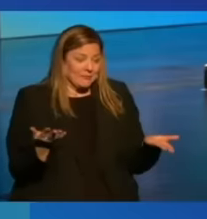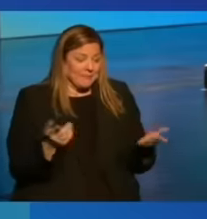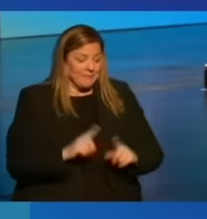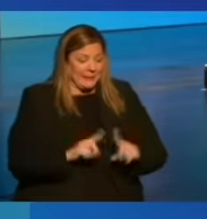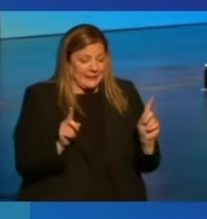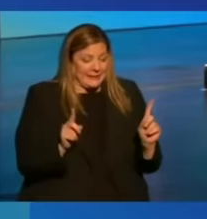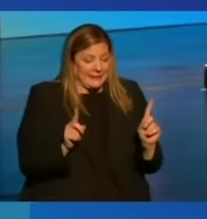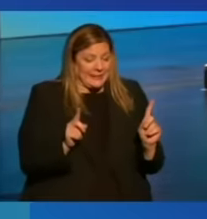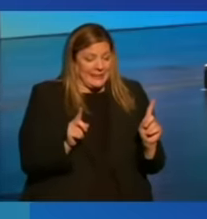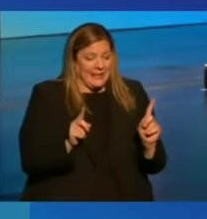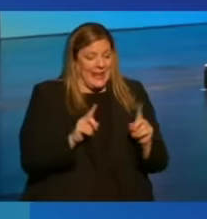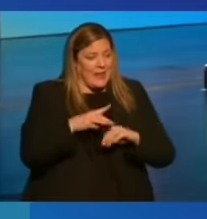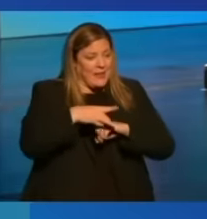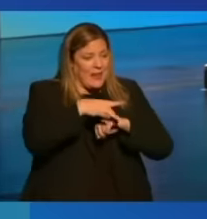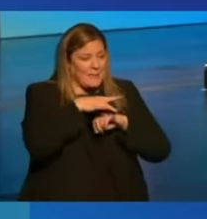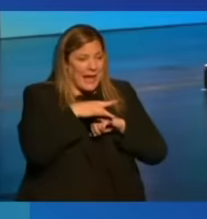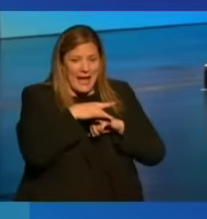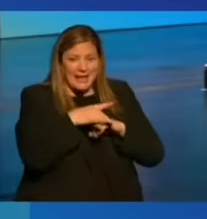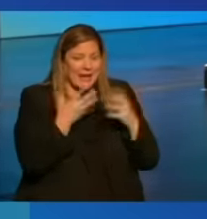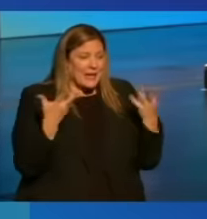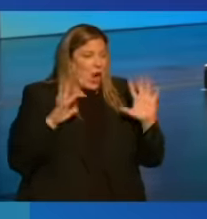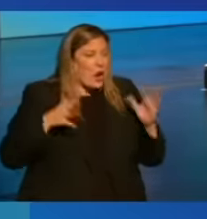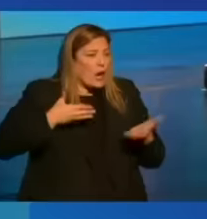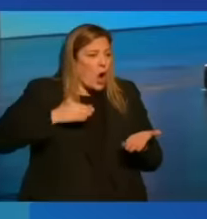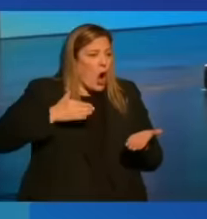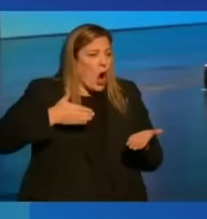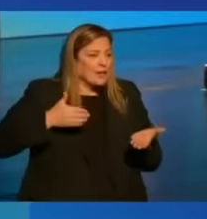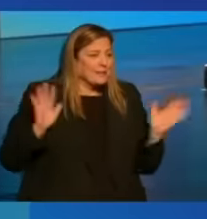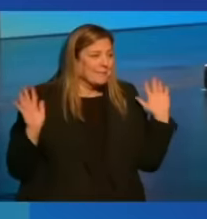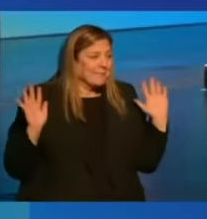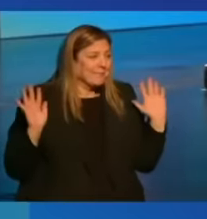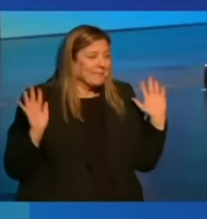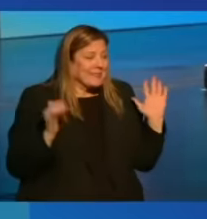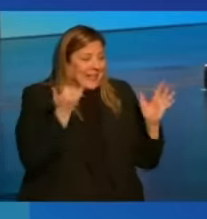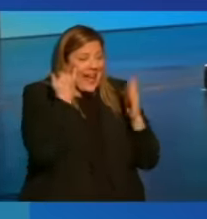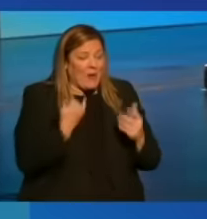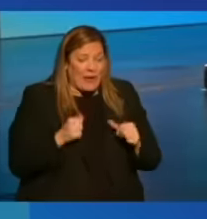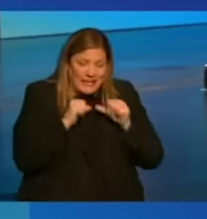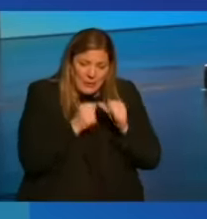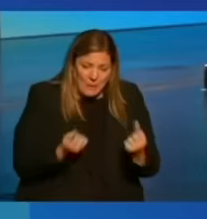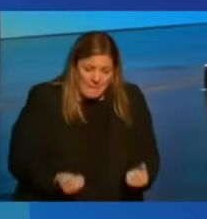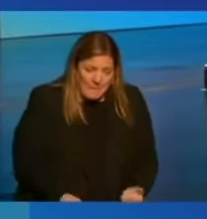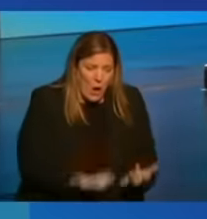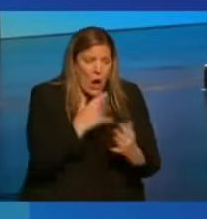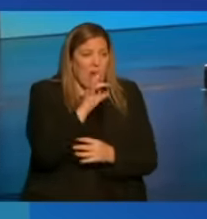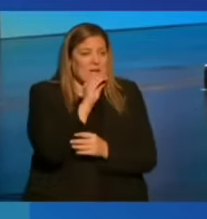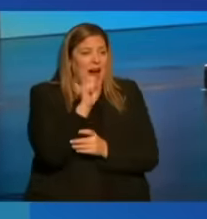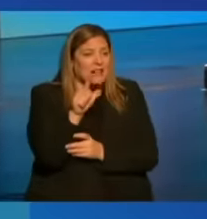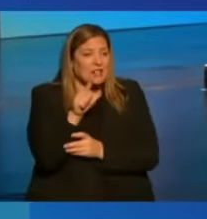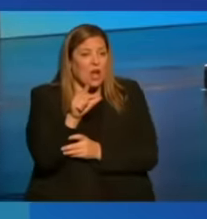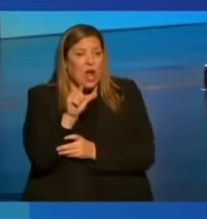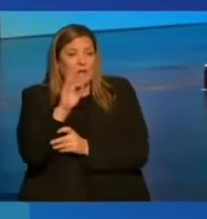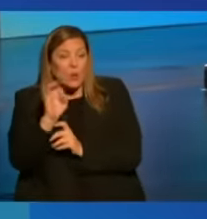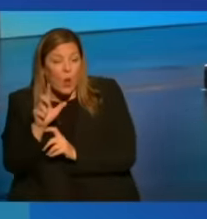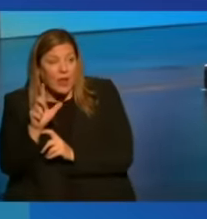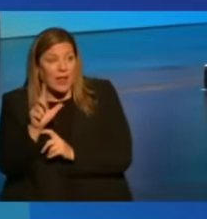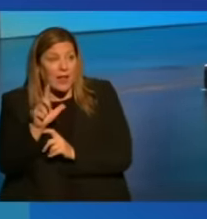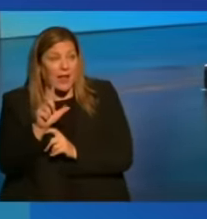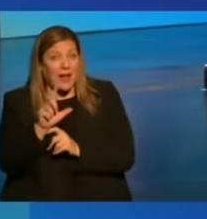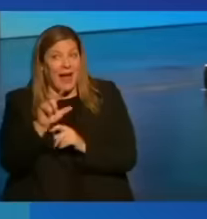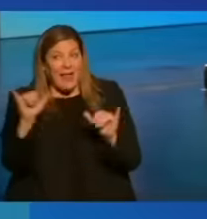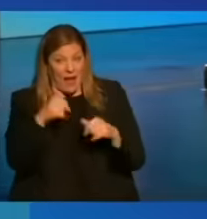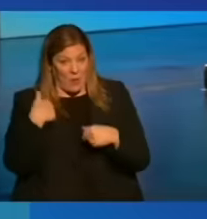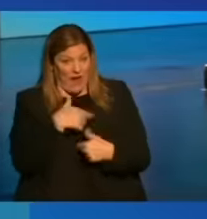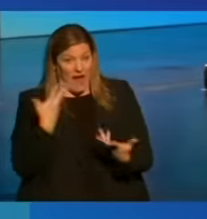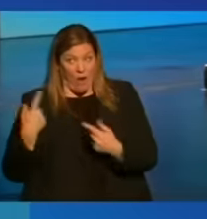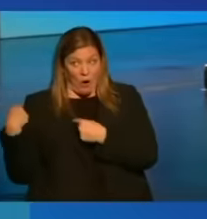But the planet is cooked if they keep burning fossil fuels the way we have